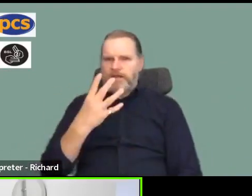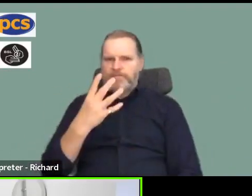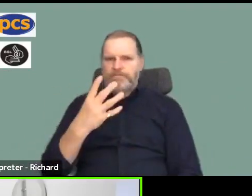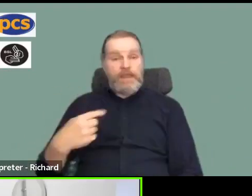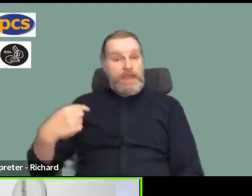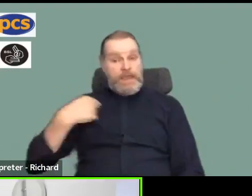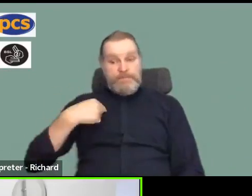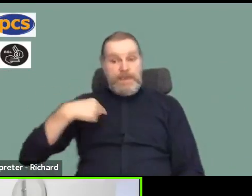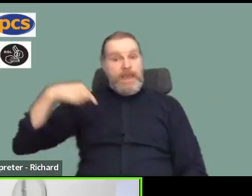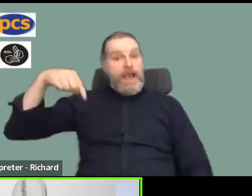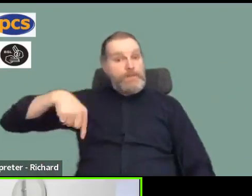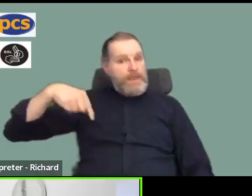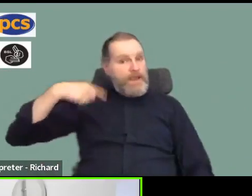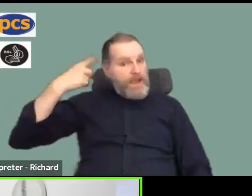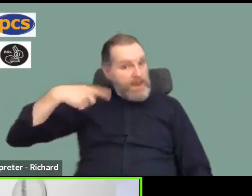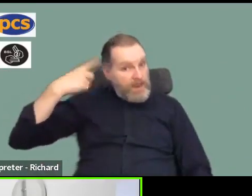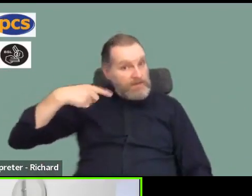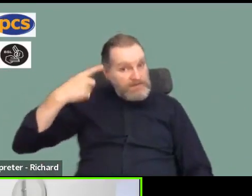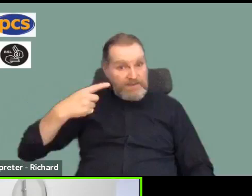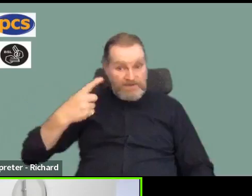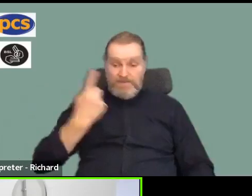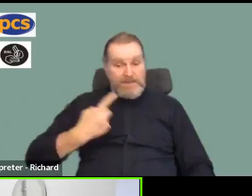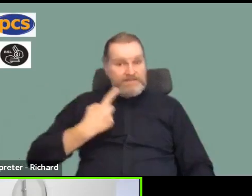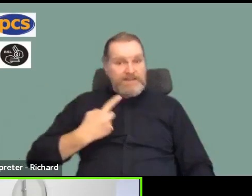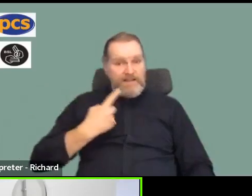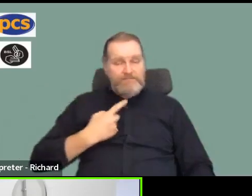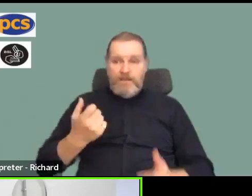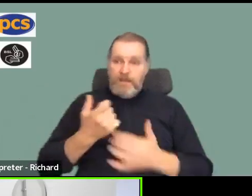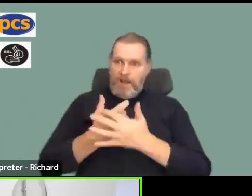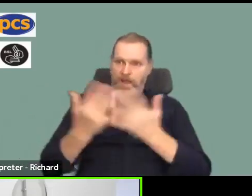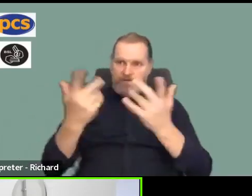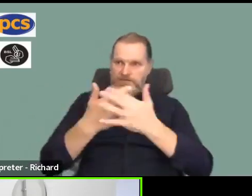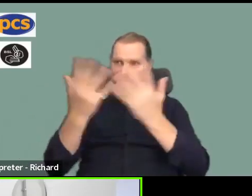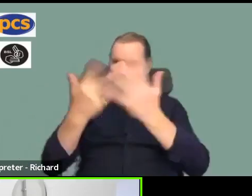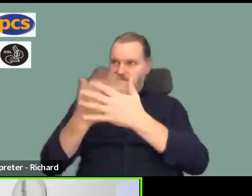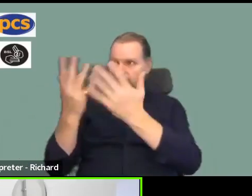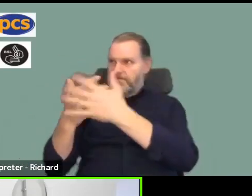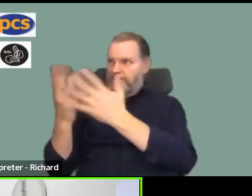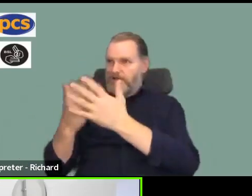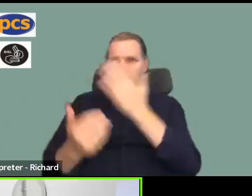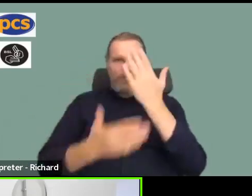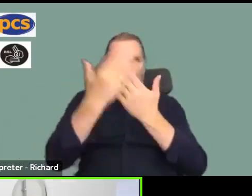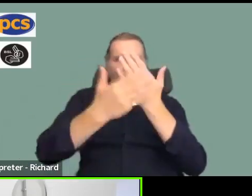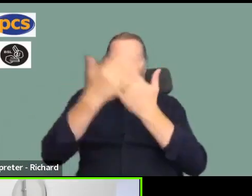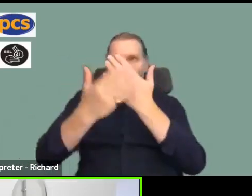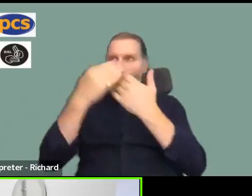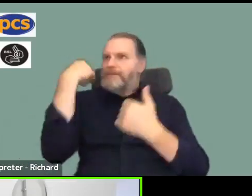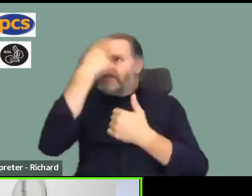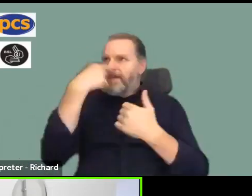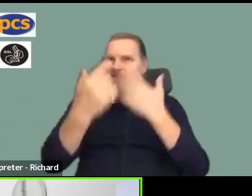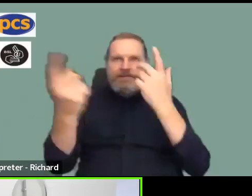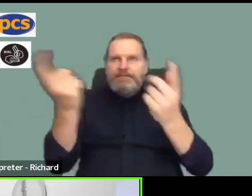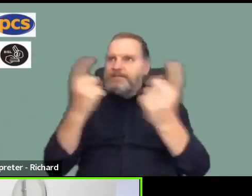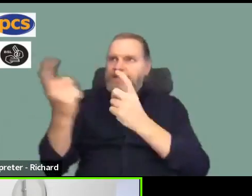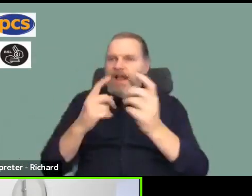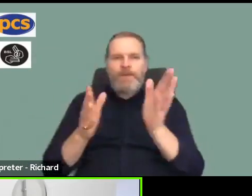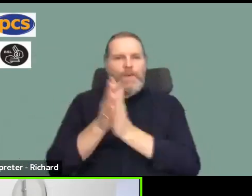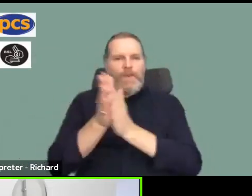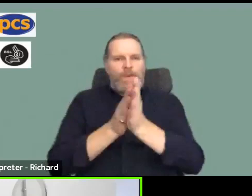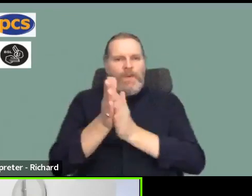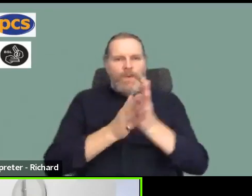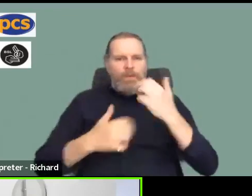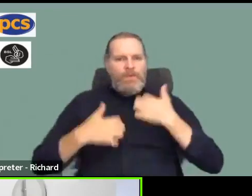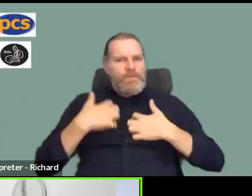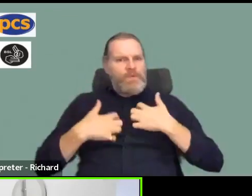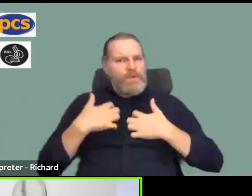London in Whitehall this morning with lots of people that were brand new to union activity and the enthusiasm and the discussions